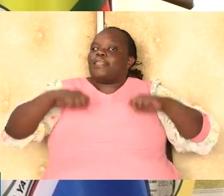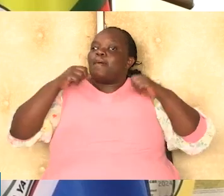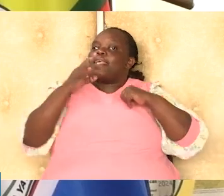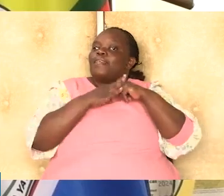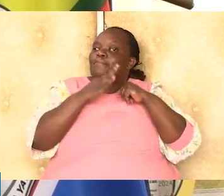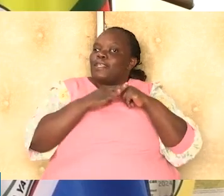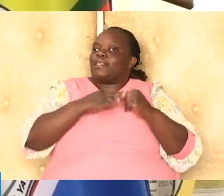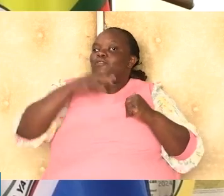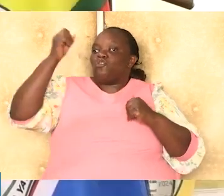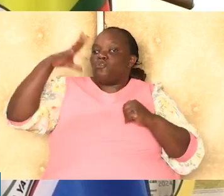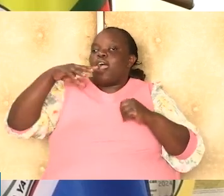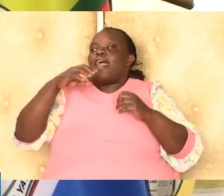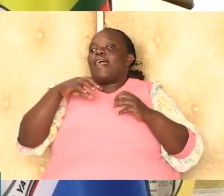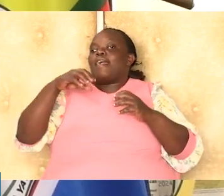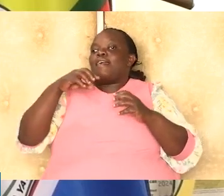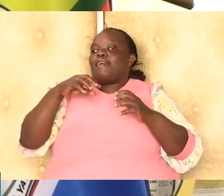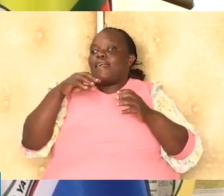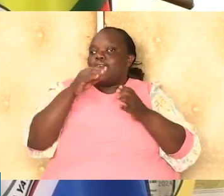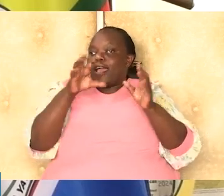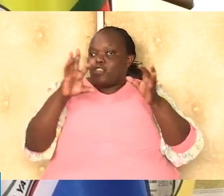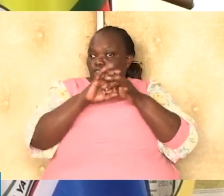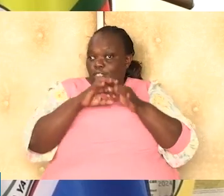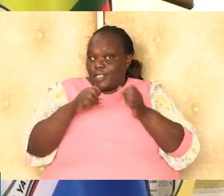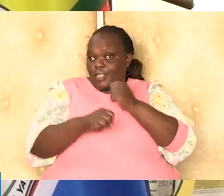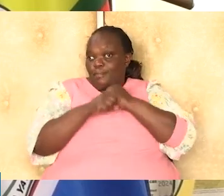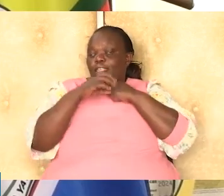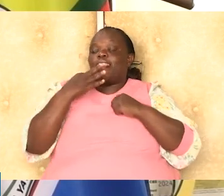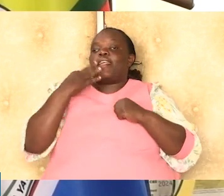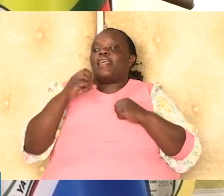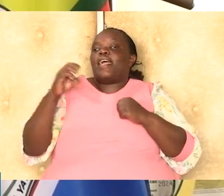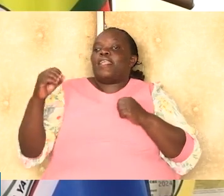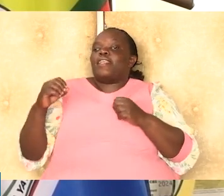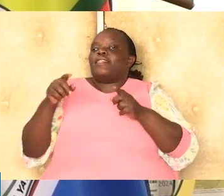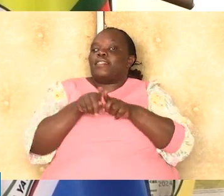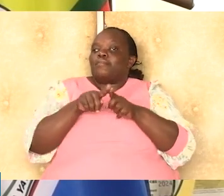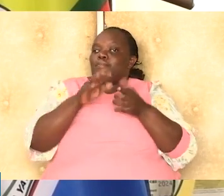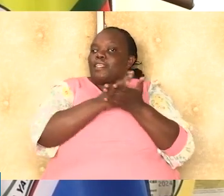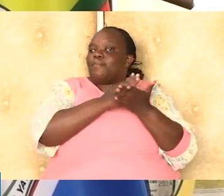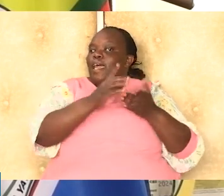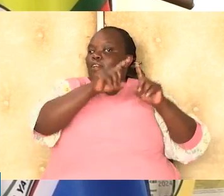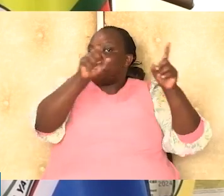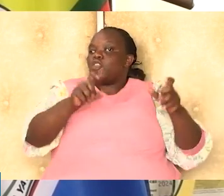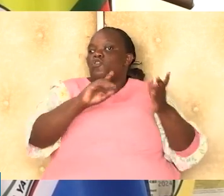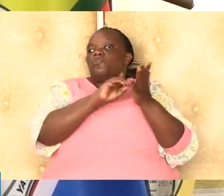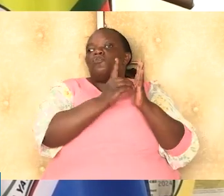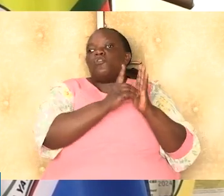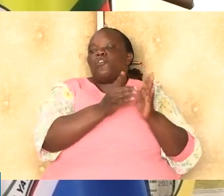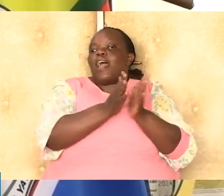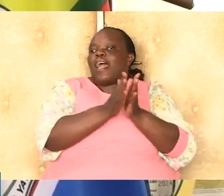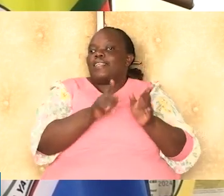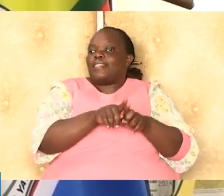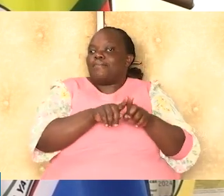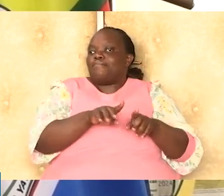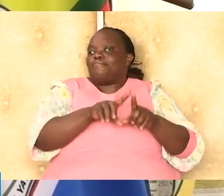Juwakali Association, which will support 300 artisans who will then supply windows, doors, and